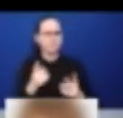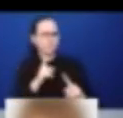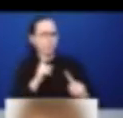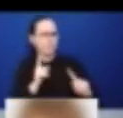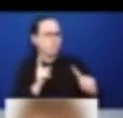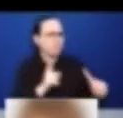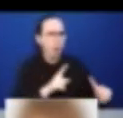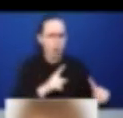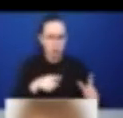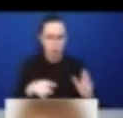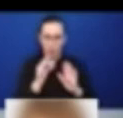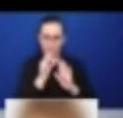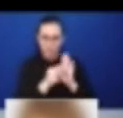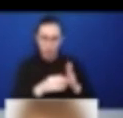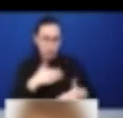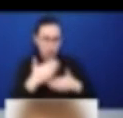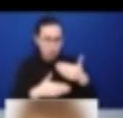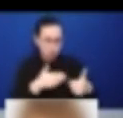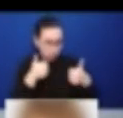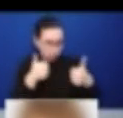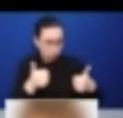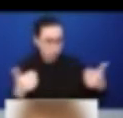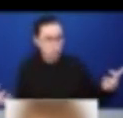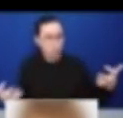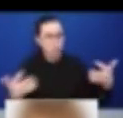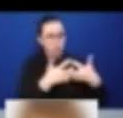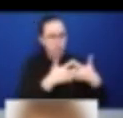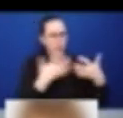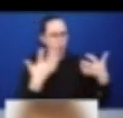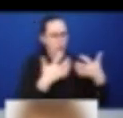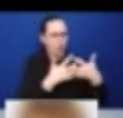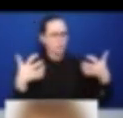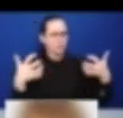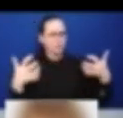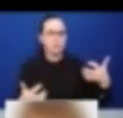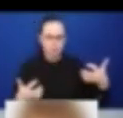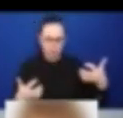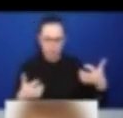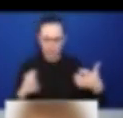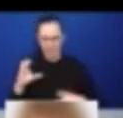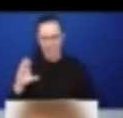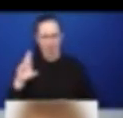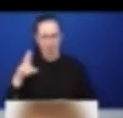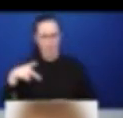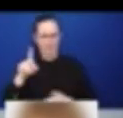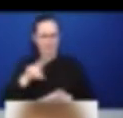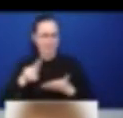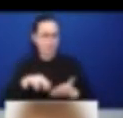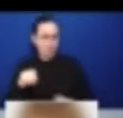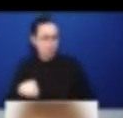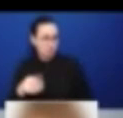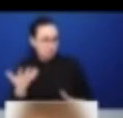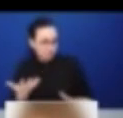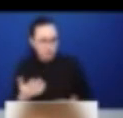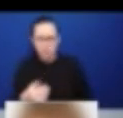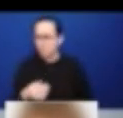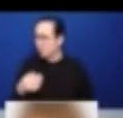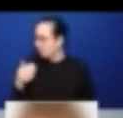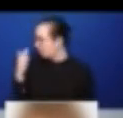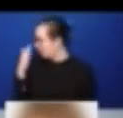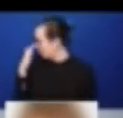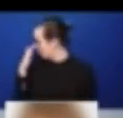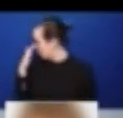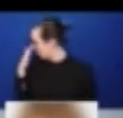have aligned with the content of the UNCRPD. So, what we know is that, and this is